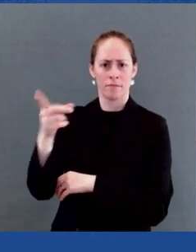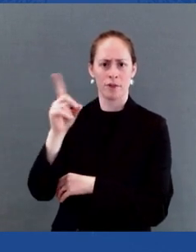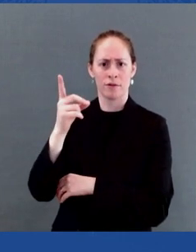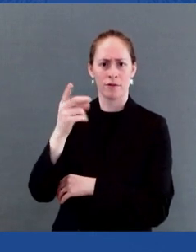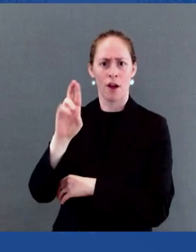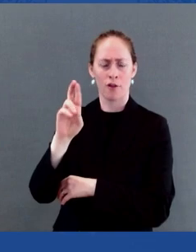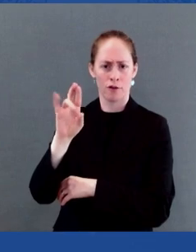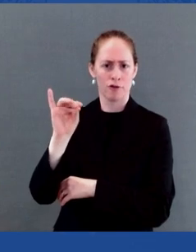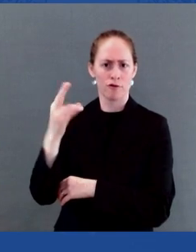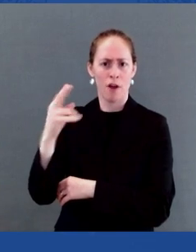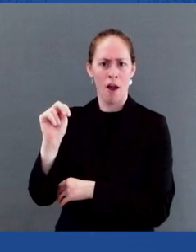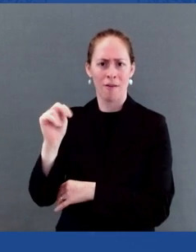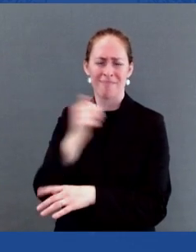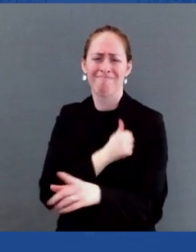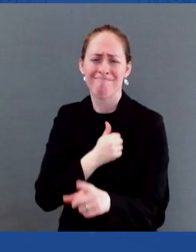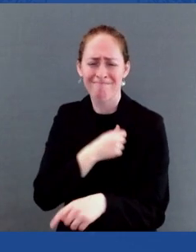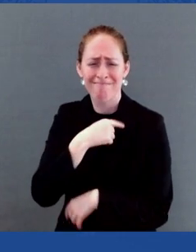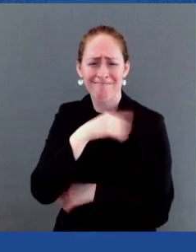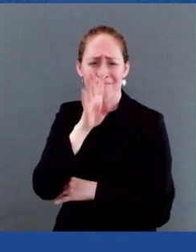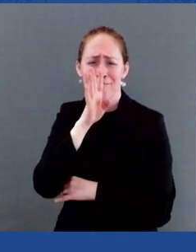Dr. Kingasong, stand up.